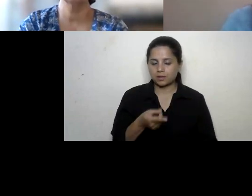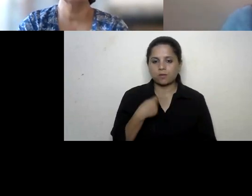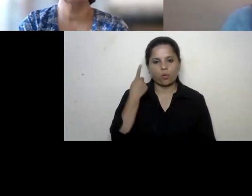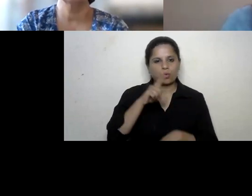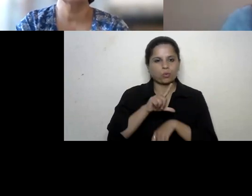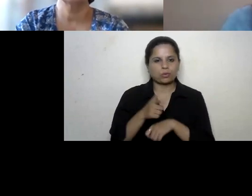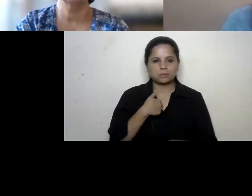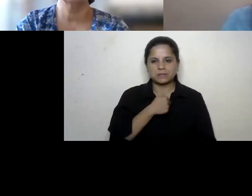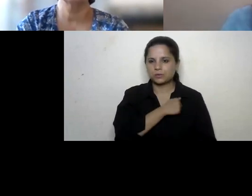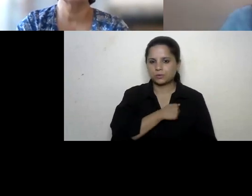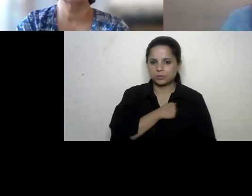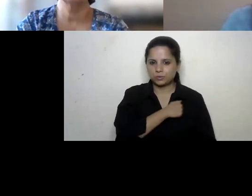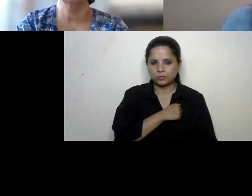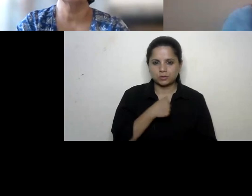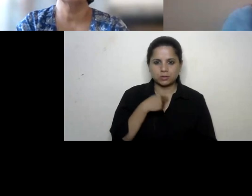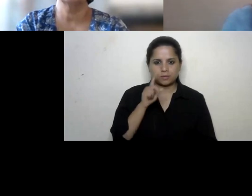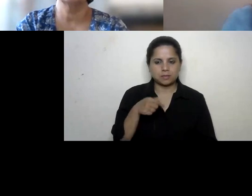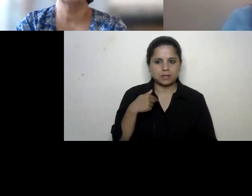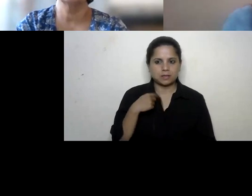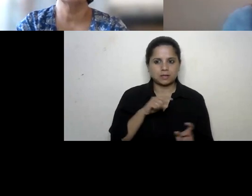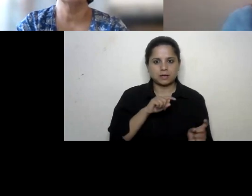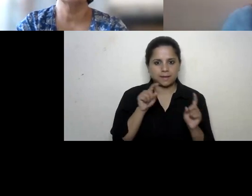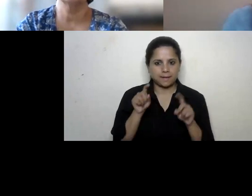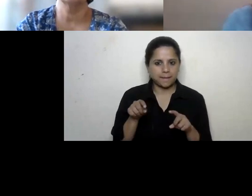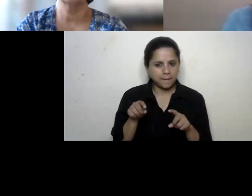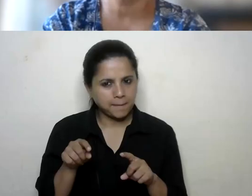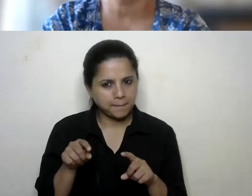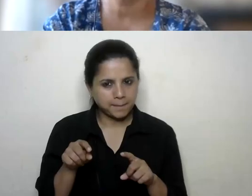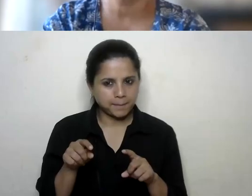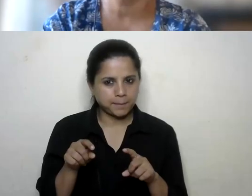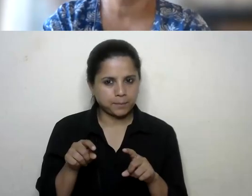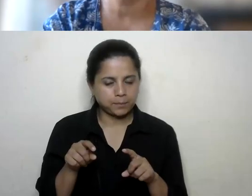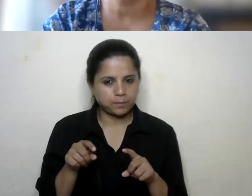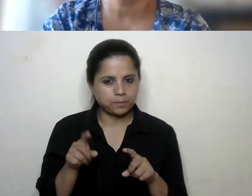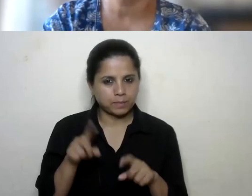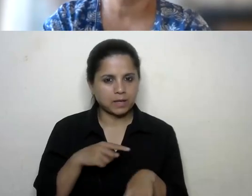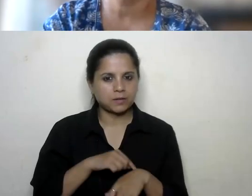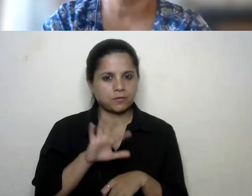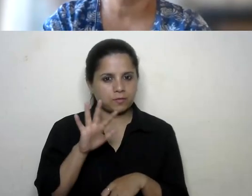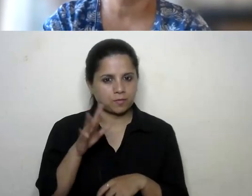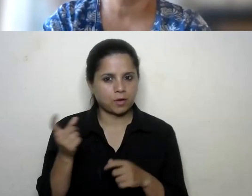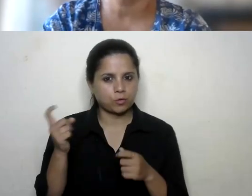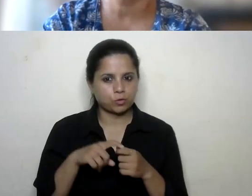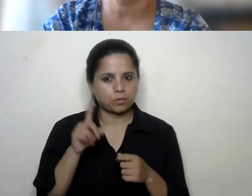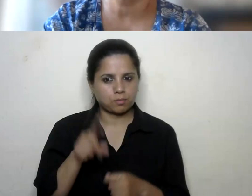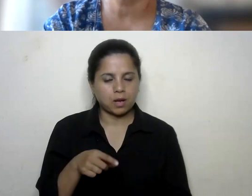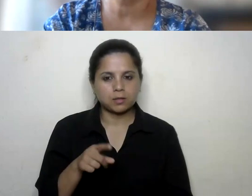i was supposed to join the webinar at five but due to some